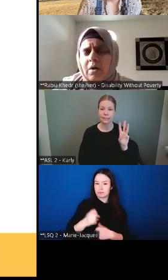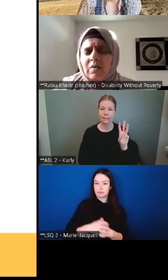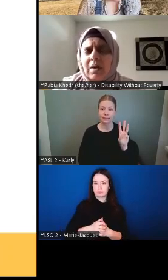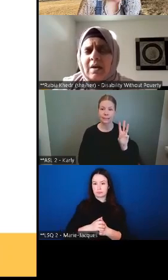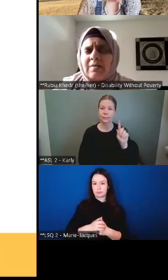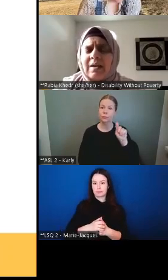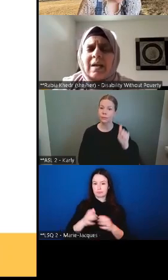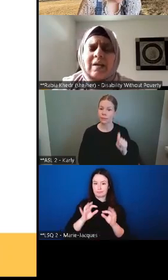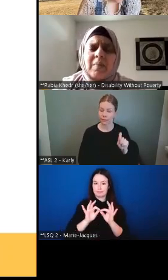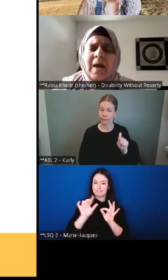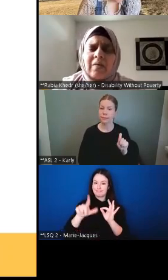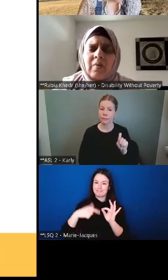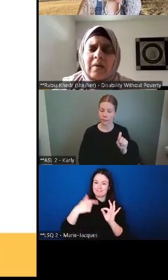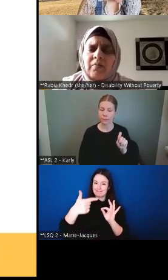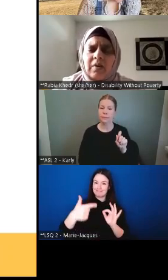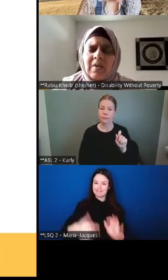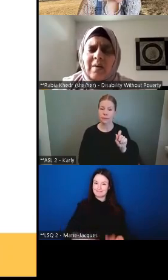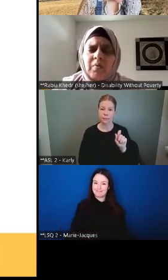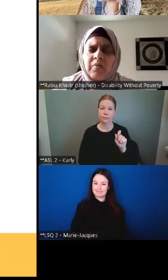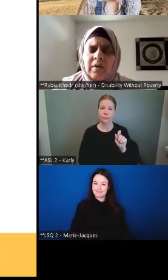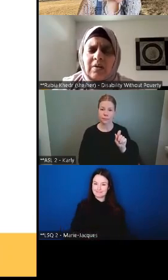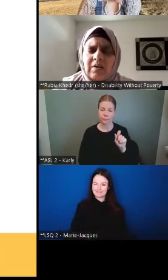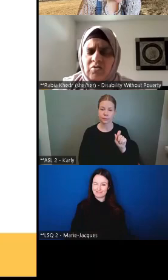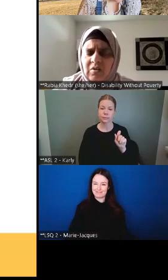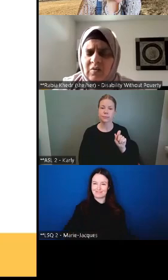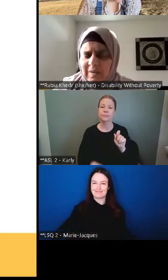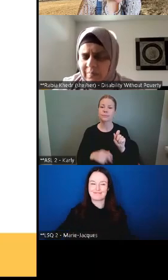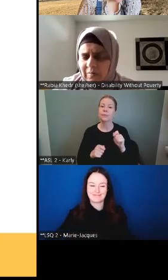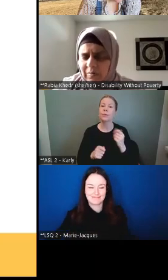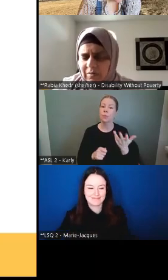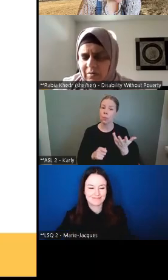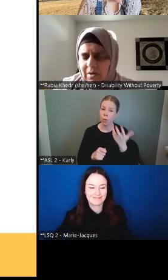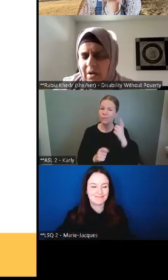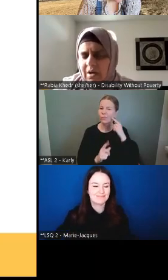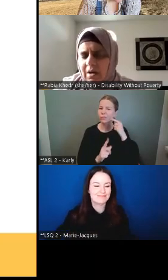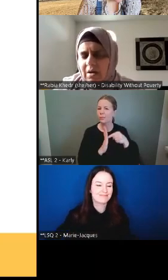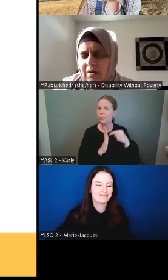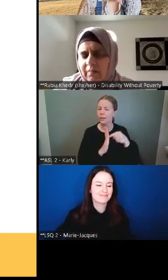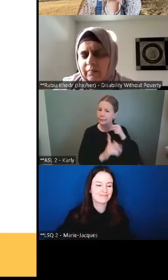want a dedicated pathway for example for indigenous peoples